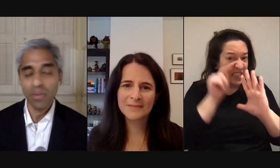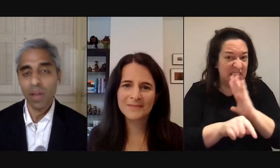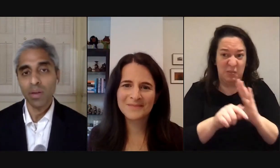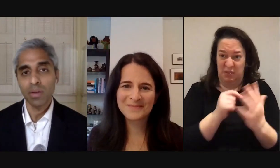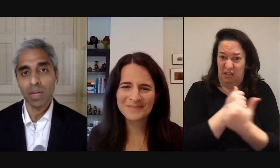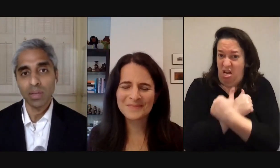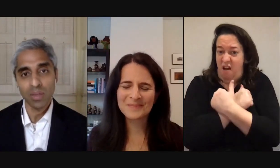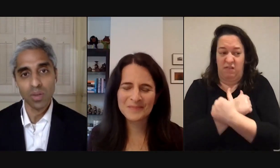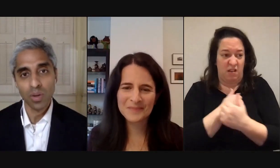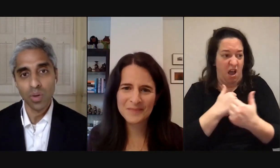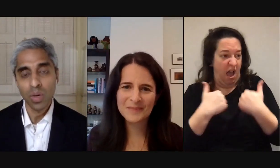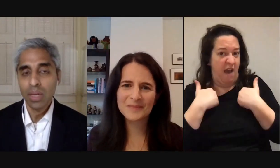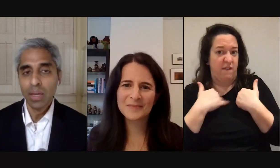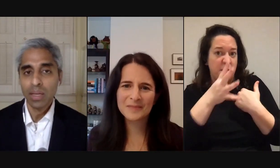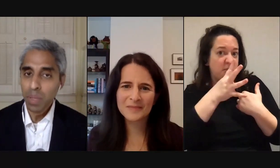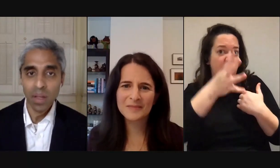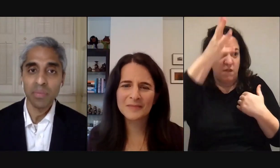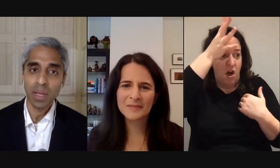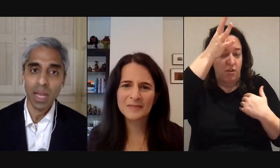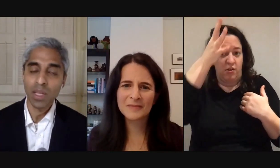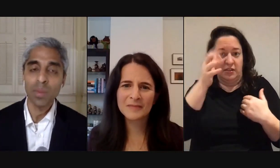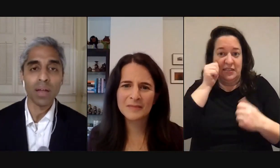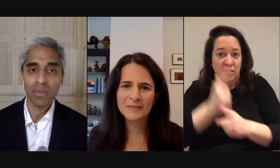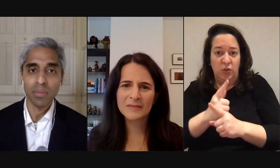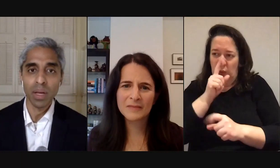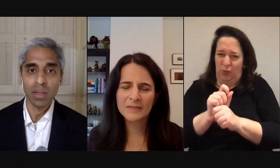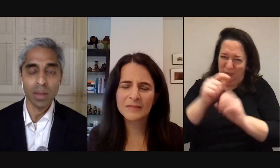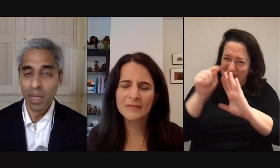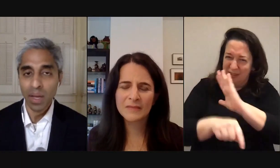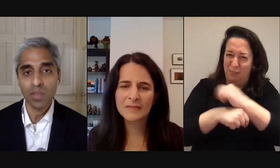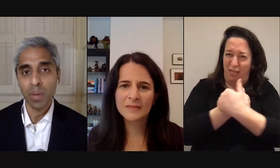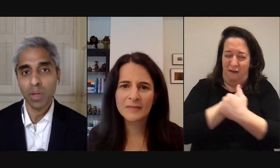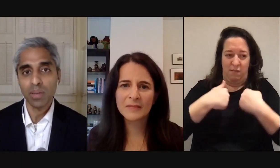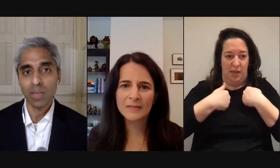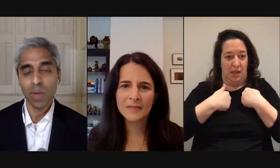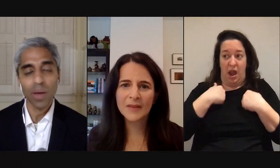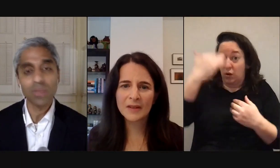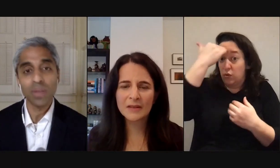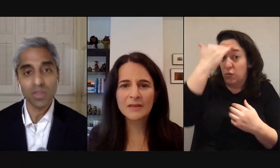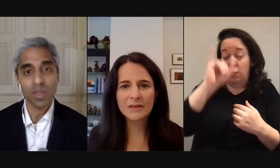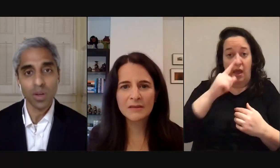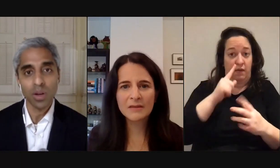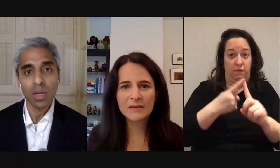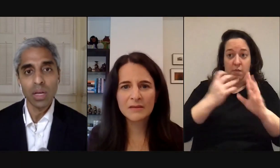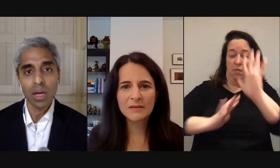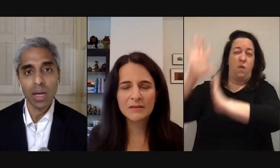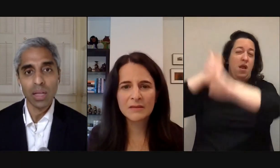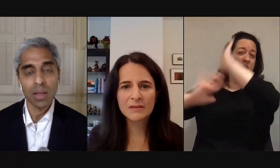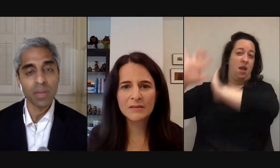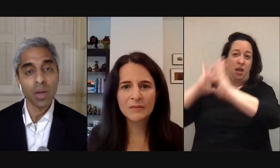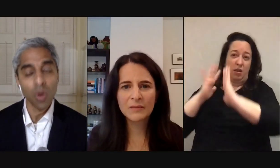mother and a father and a sister who deeply loved me and i knew that from my youngest memories and so i always felt secure